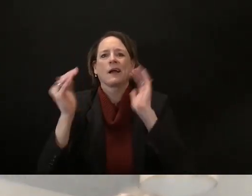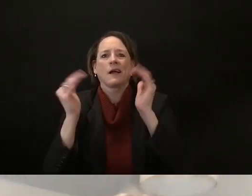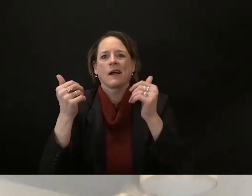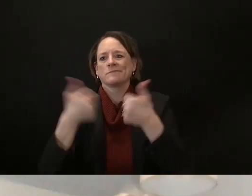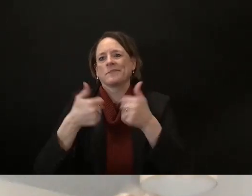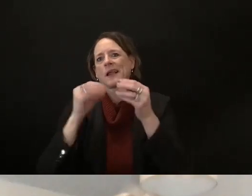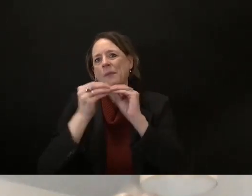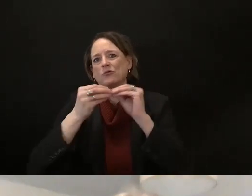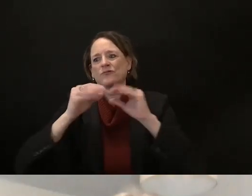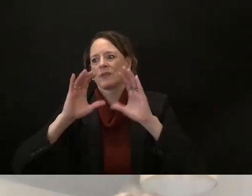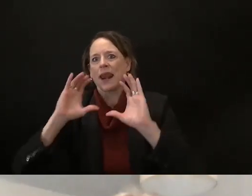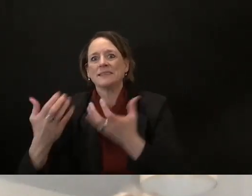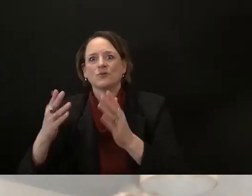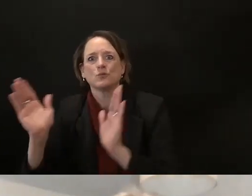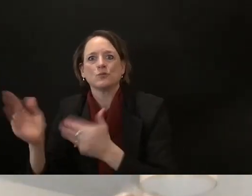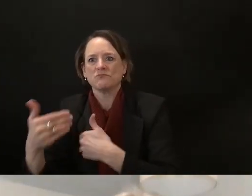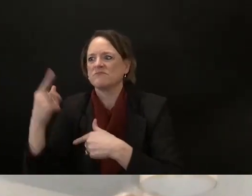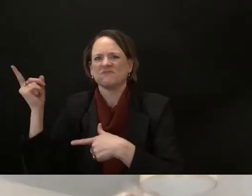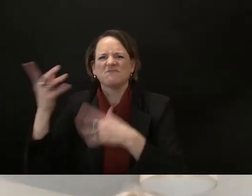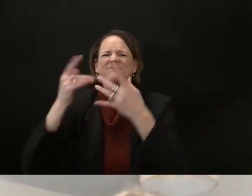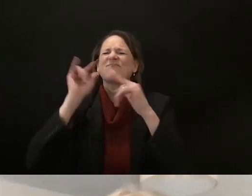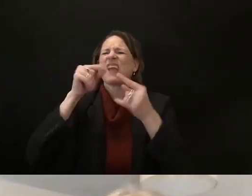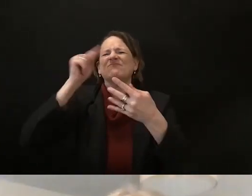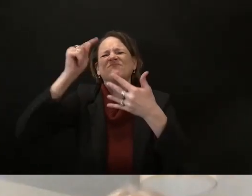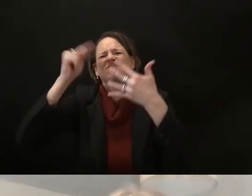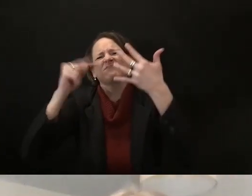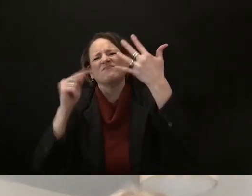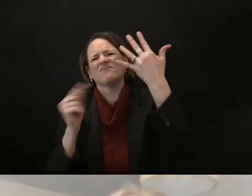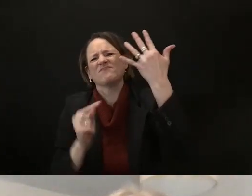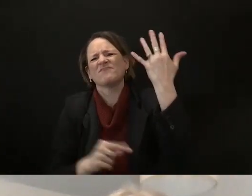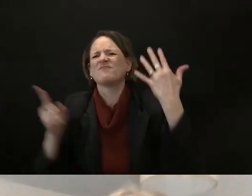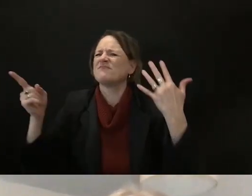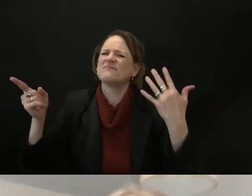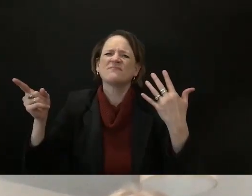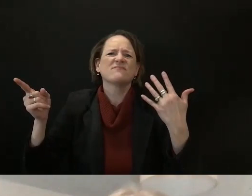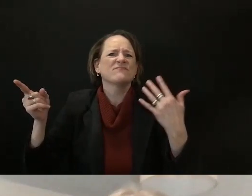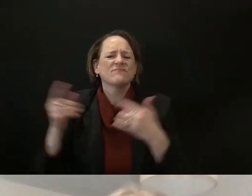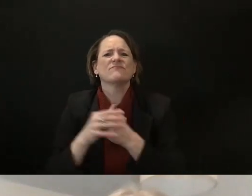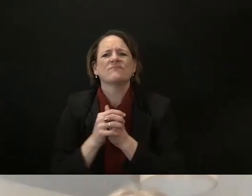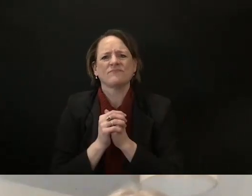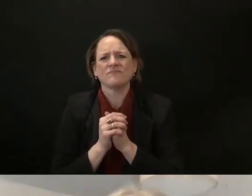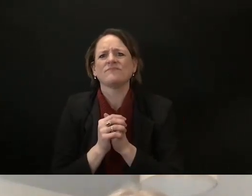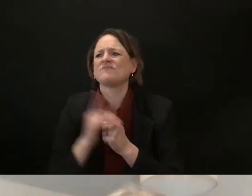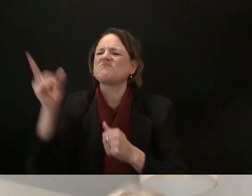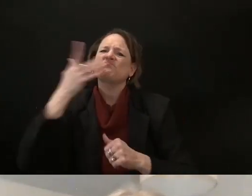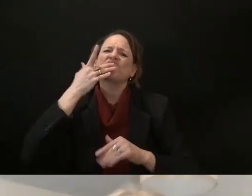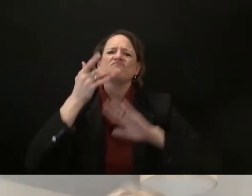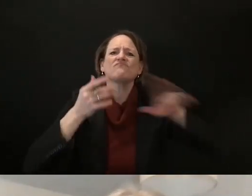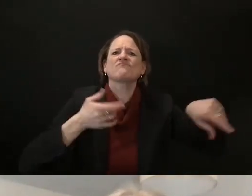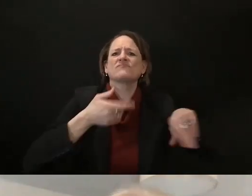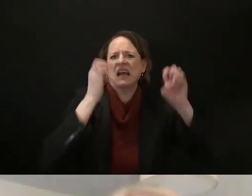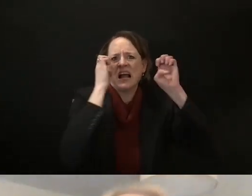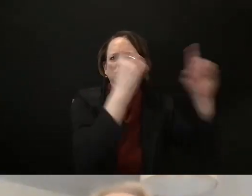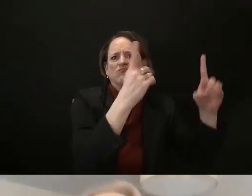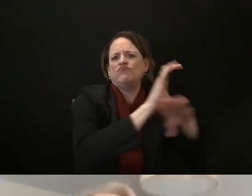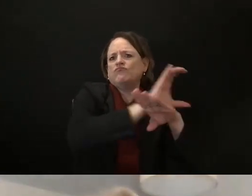and payoffs to one private corporation that has terrible track record a horrible human rights violations record a